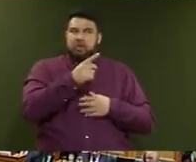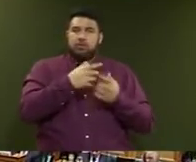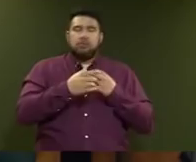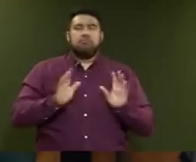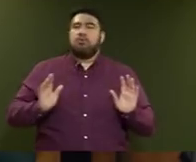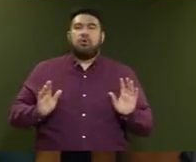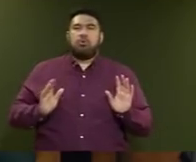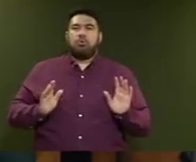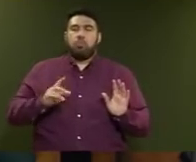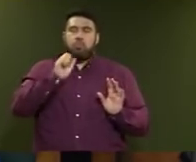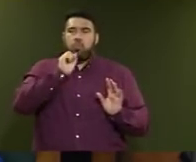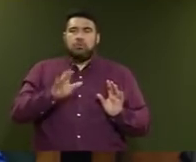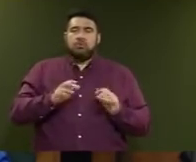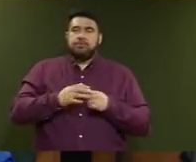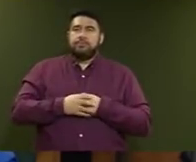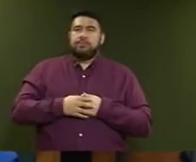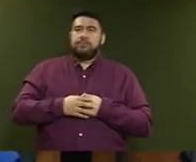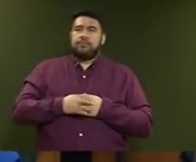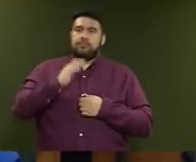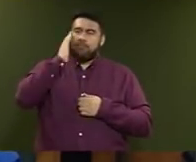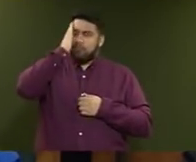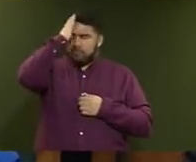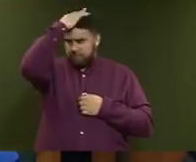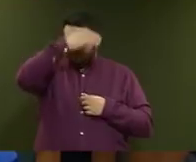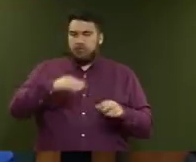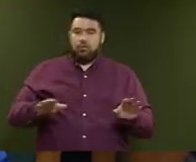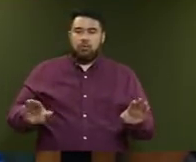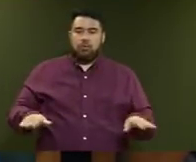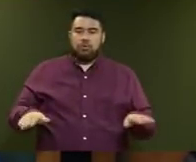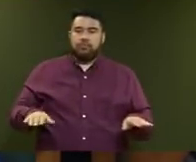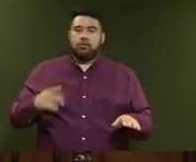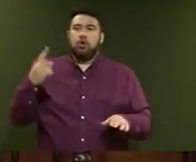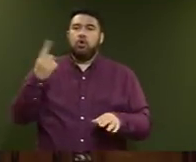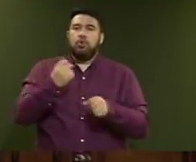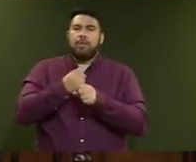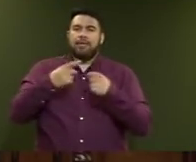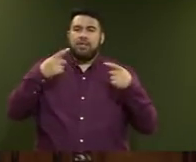Does she accept... Order, order. Who made that noise?